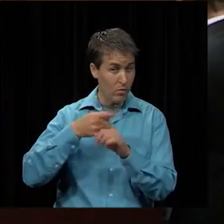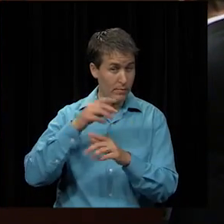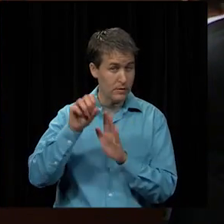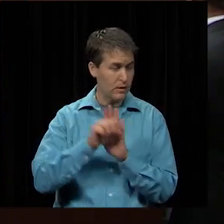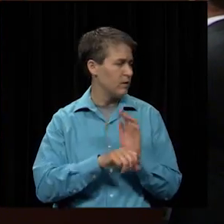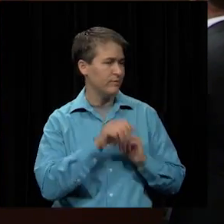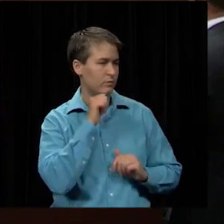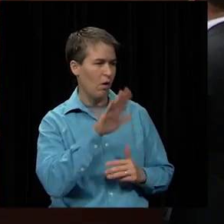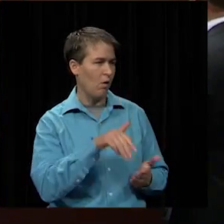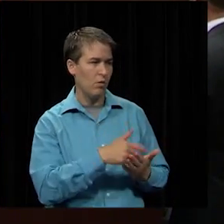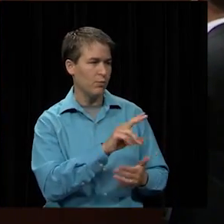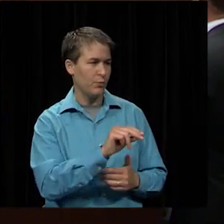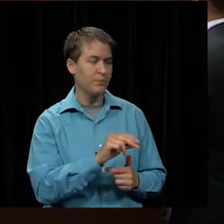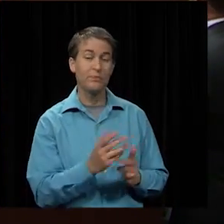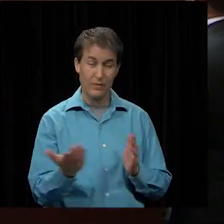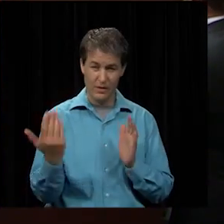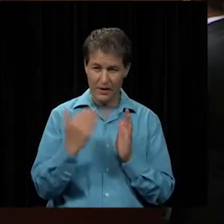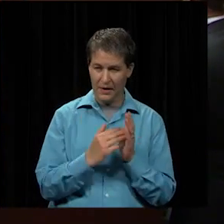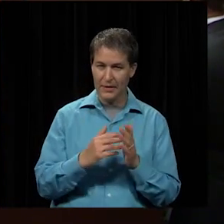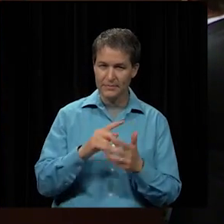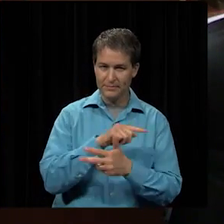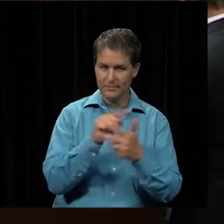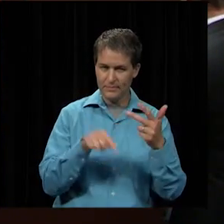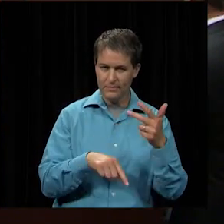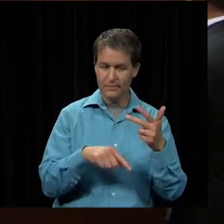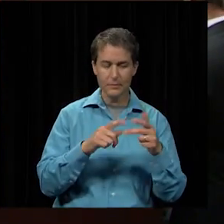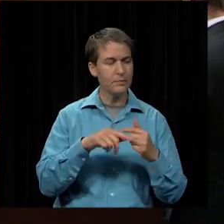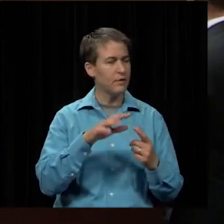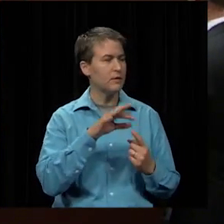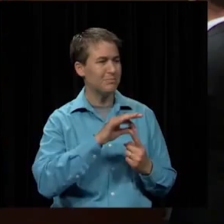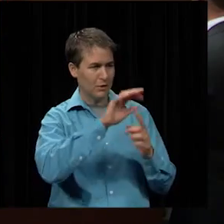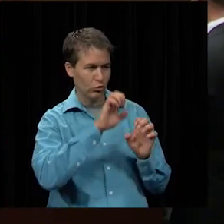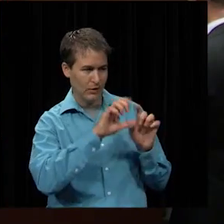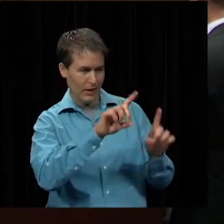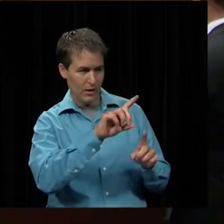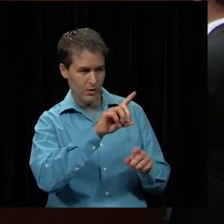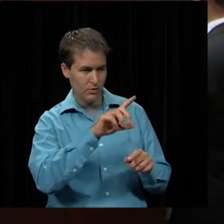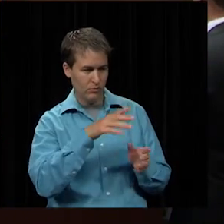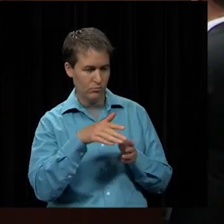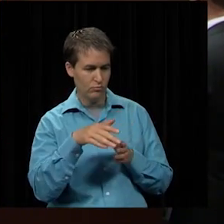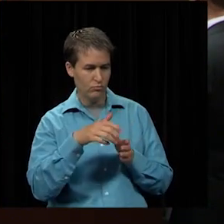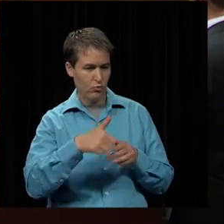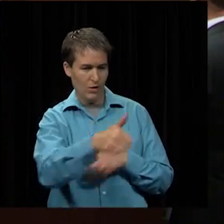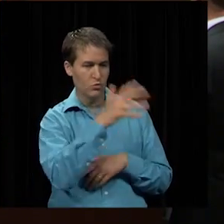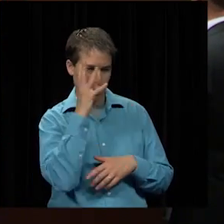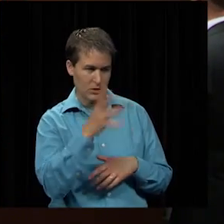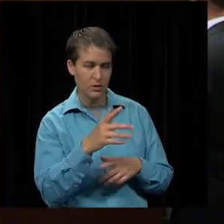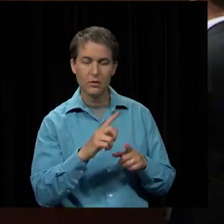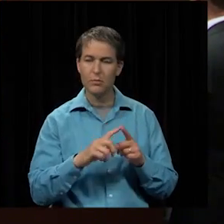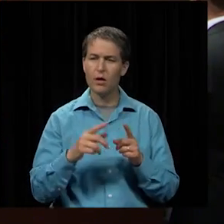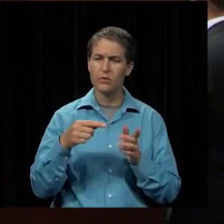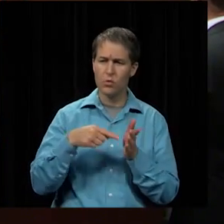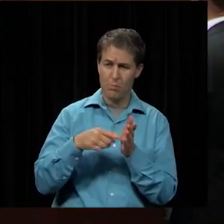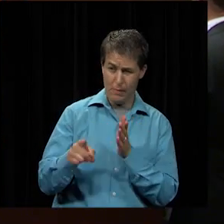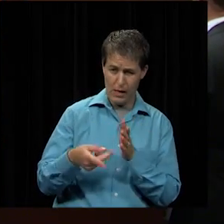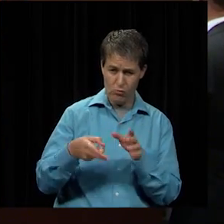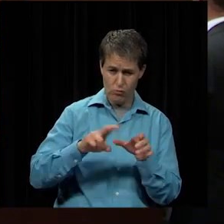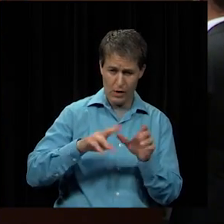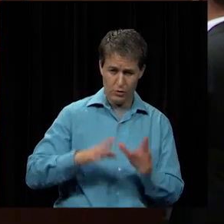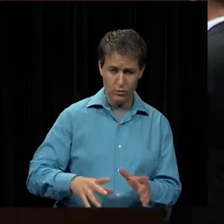all okay again that would come back to these three special ed routes there's three breakdowns you know pay riders and there's what the state